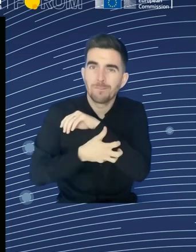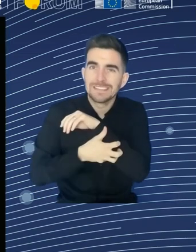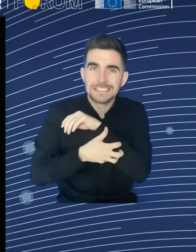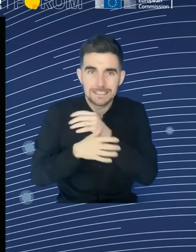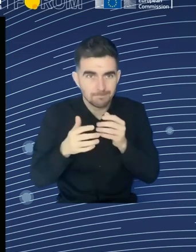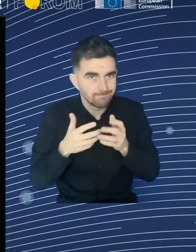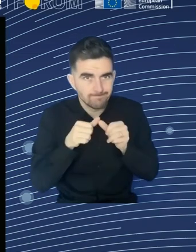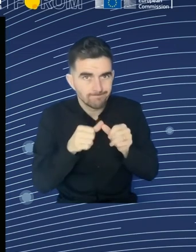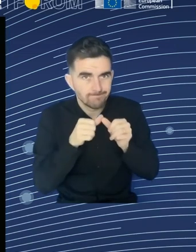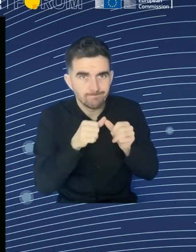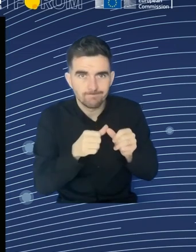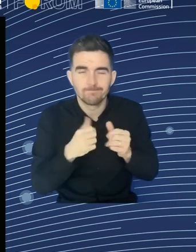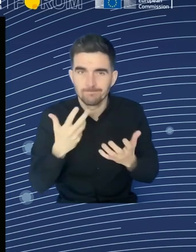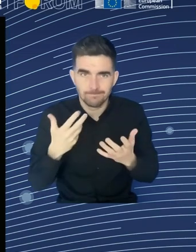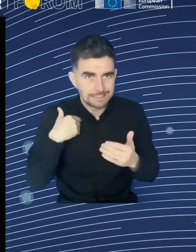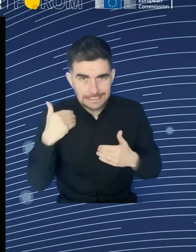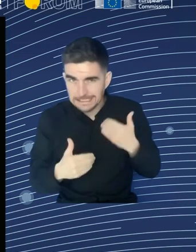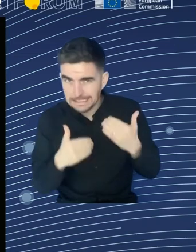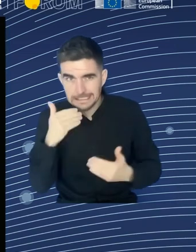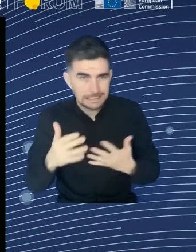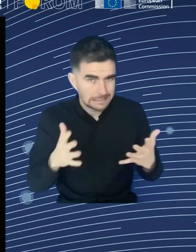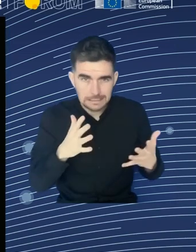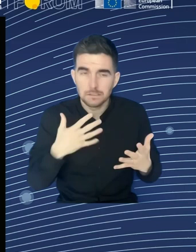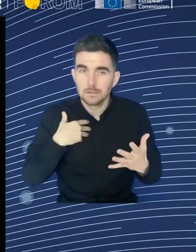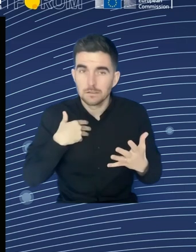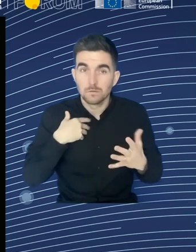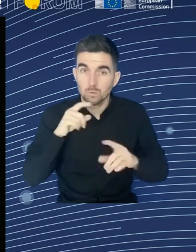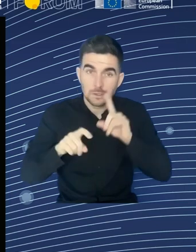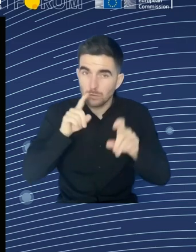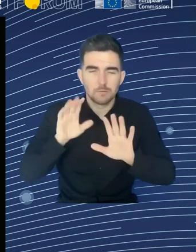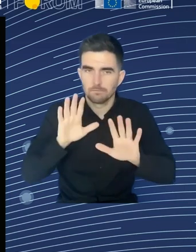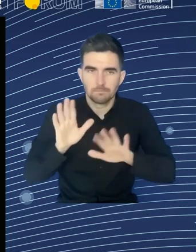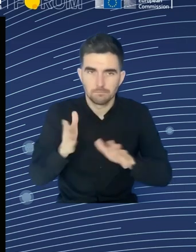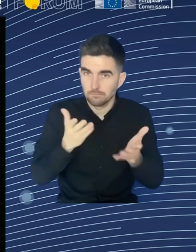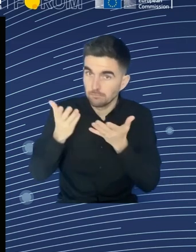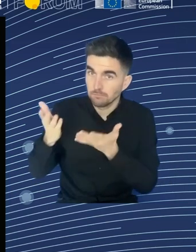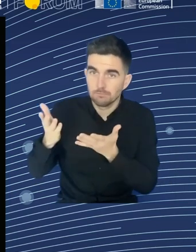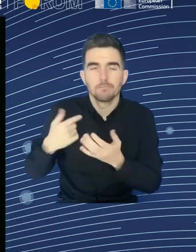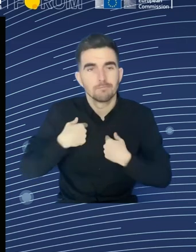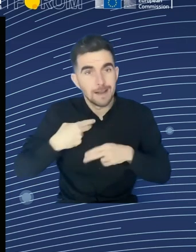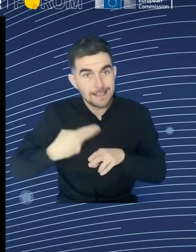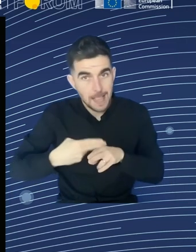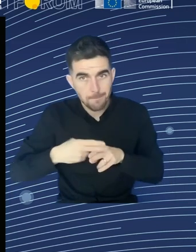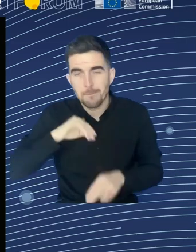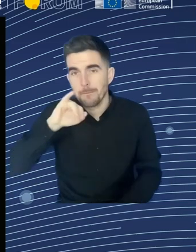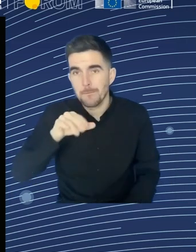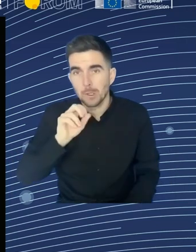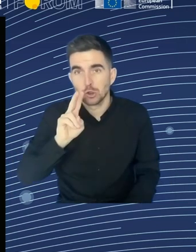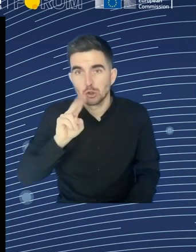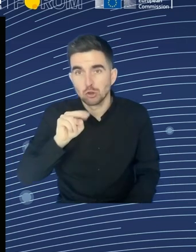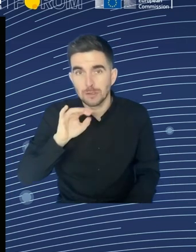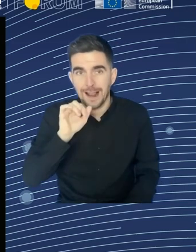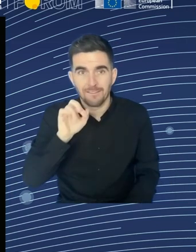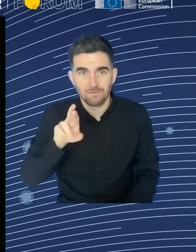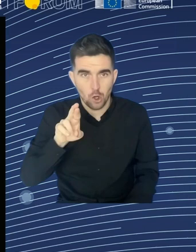Demographic change and the consequences for the labour market and social protection systems are huge. The size of Europe's working age population